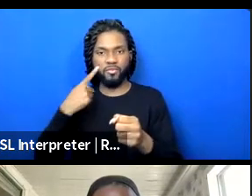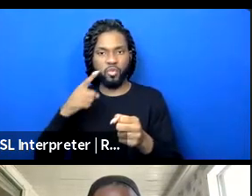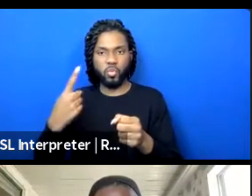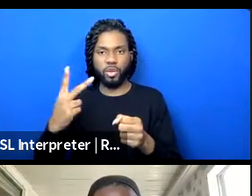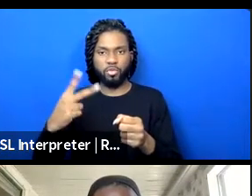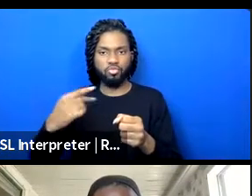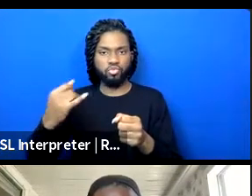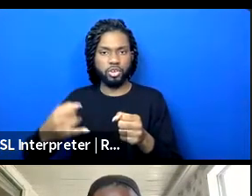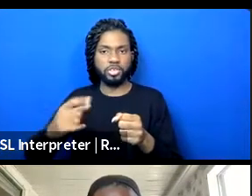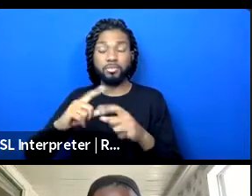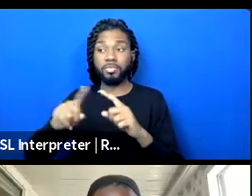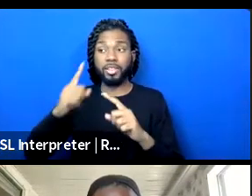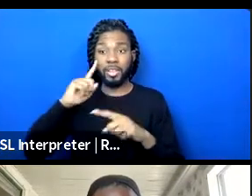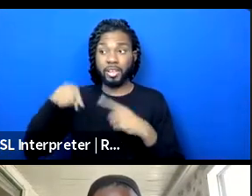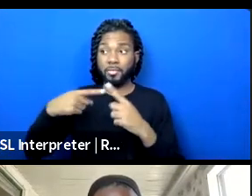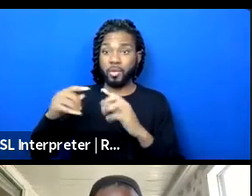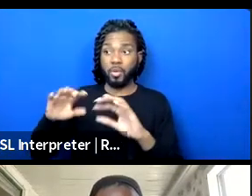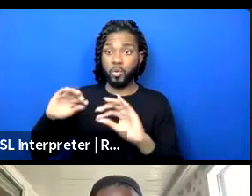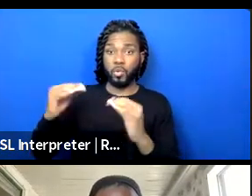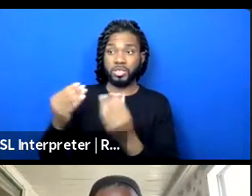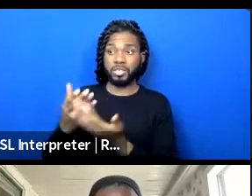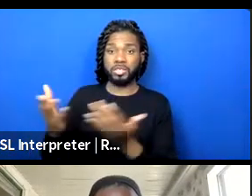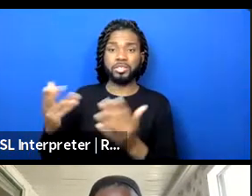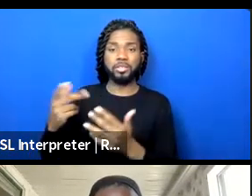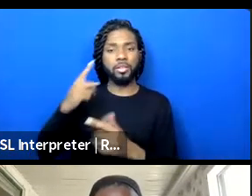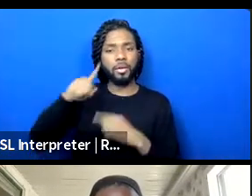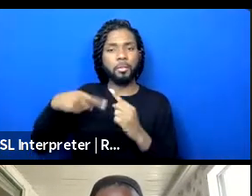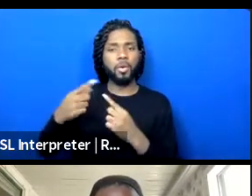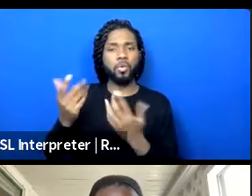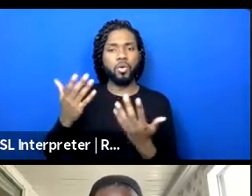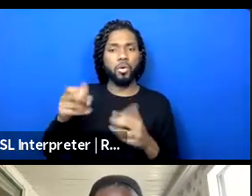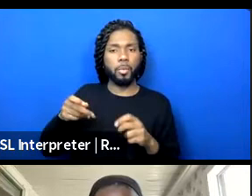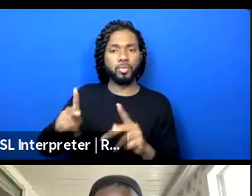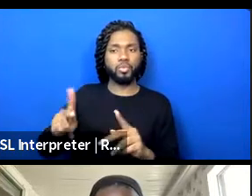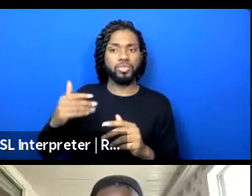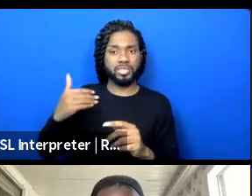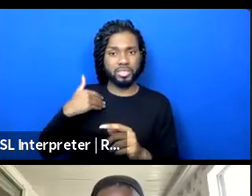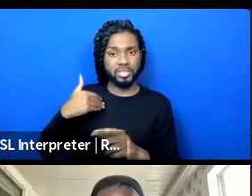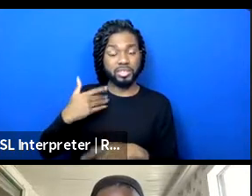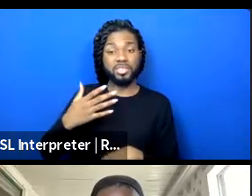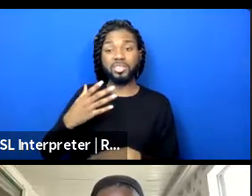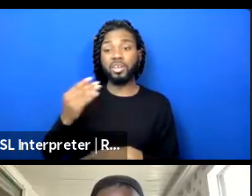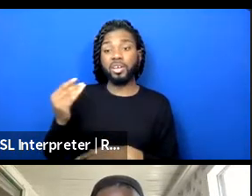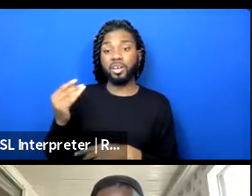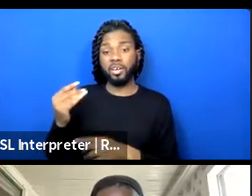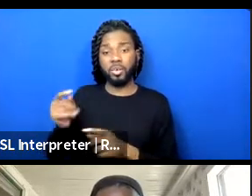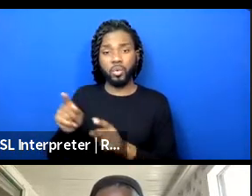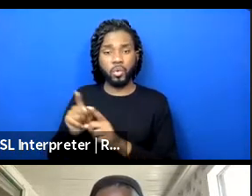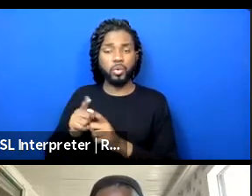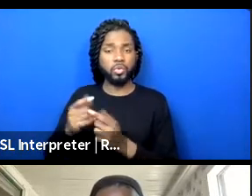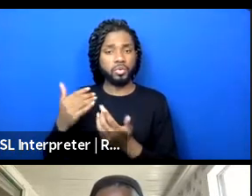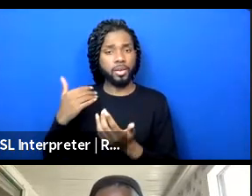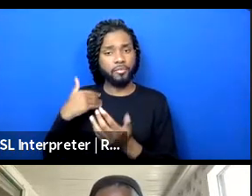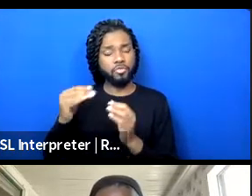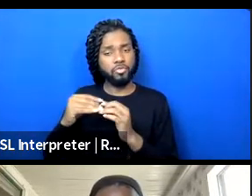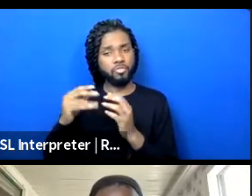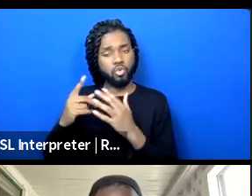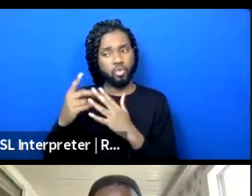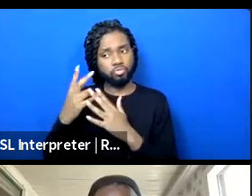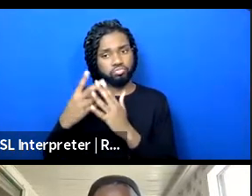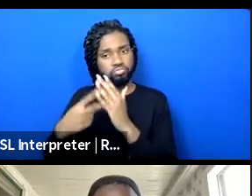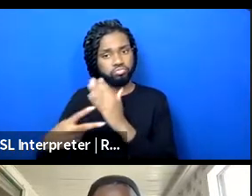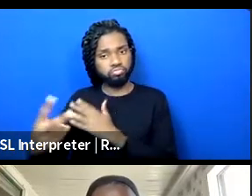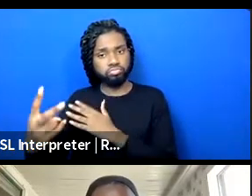within the organization and seeing what opportunities exist, um, and taking a, uh, you know, long-term view, um,